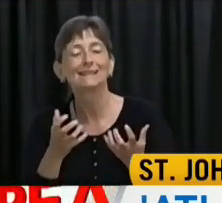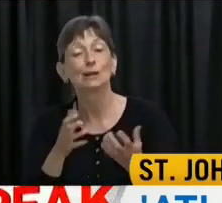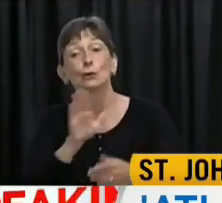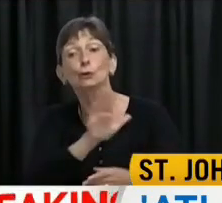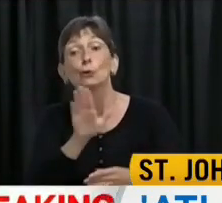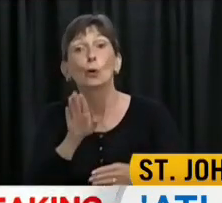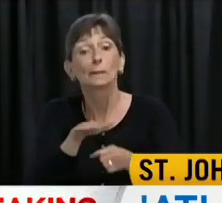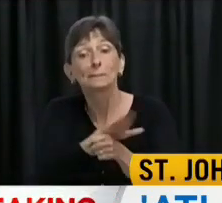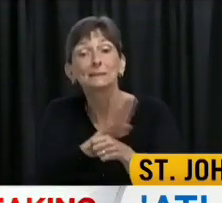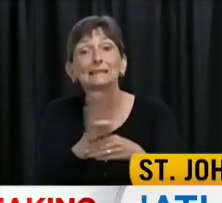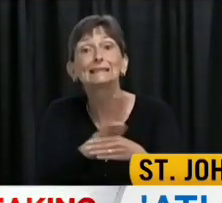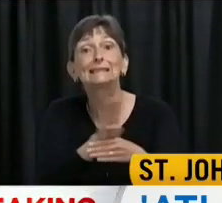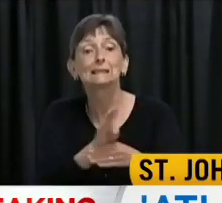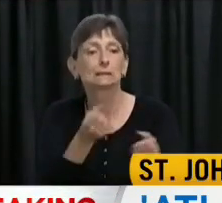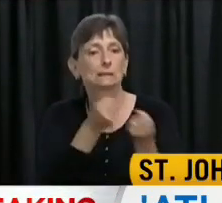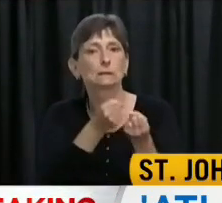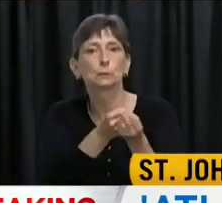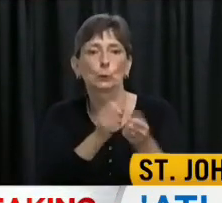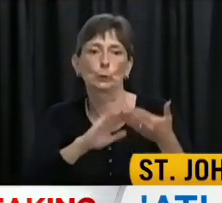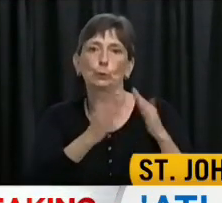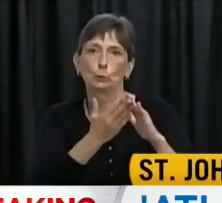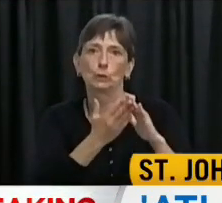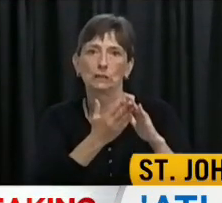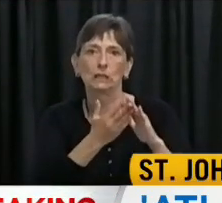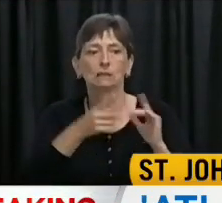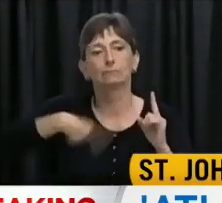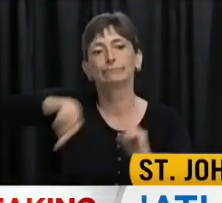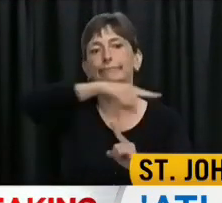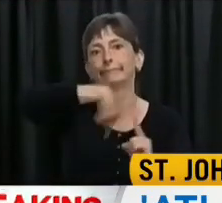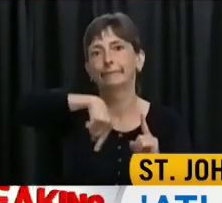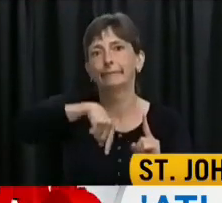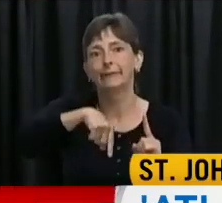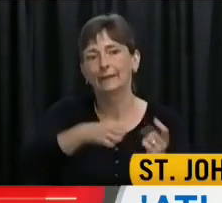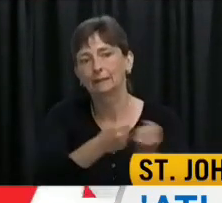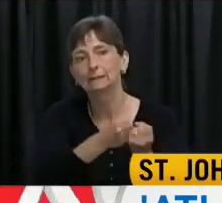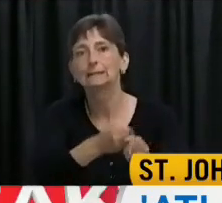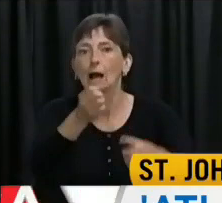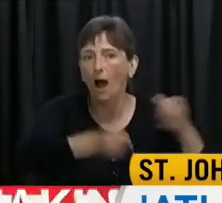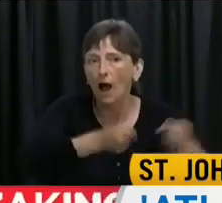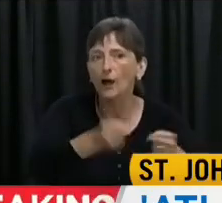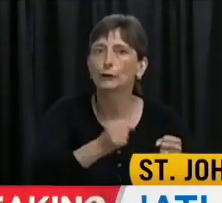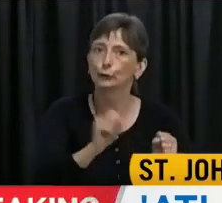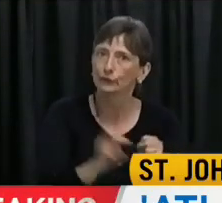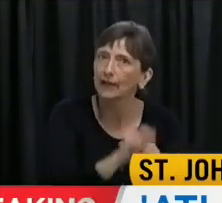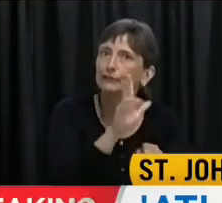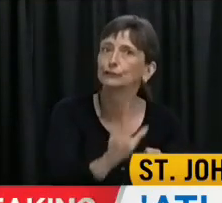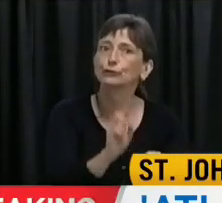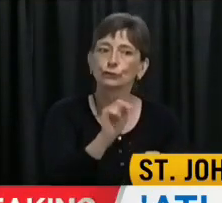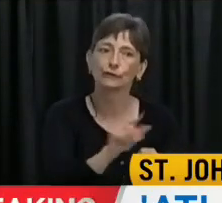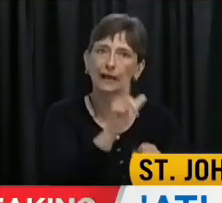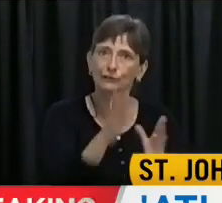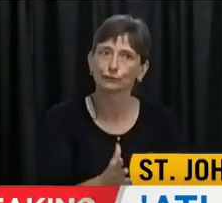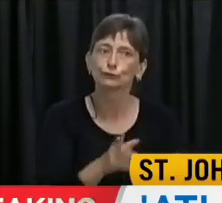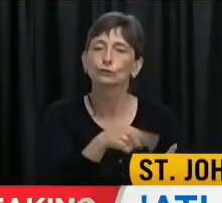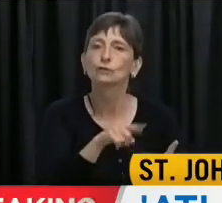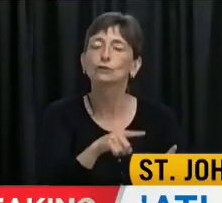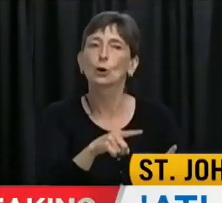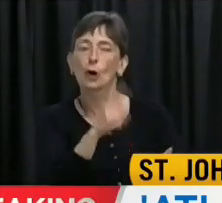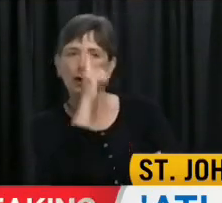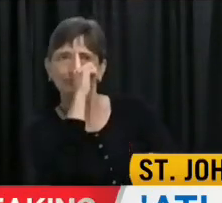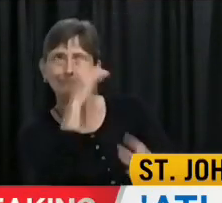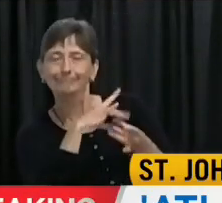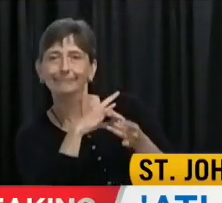many of our community organisations throughout the year. It's these businesses that connect us and bring us back to our roots and our culture.